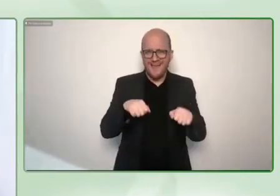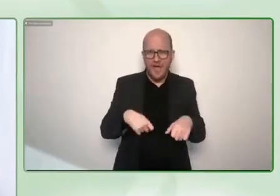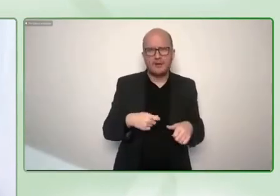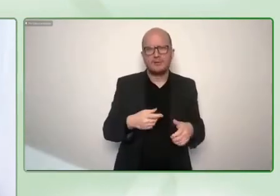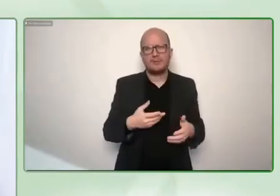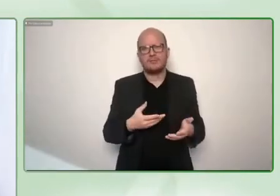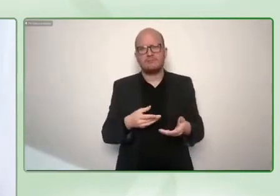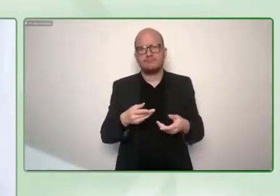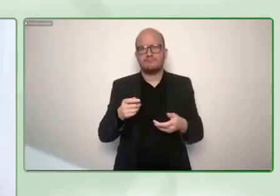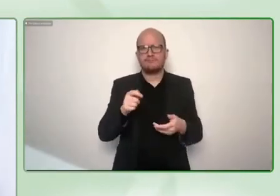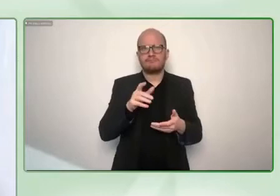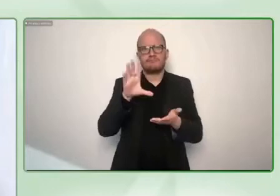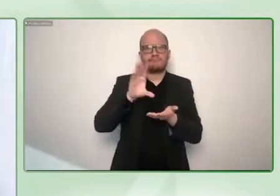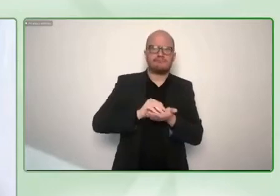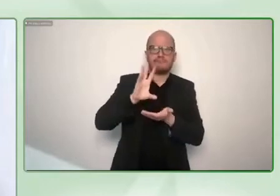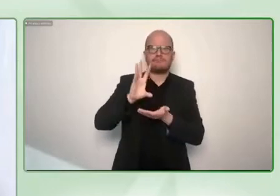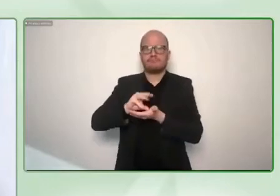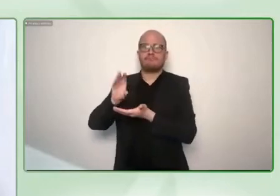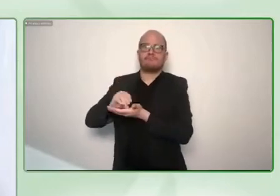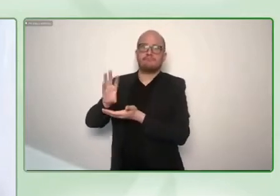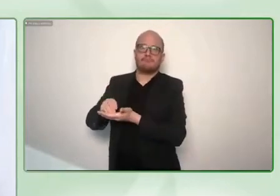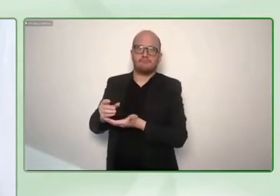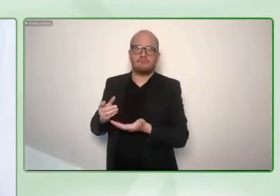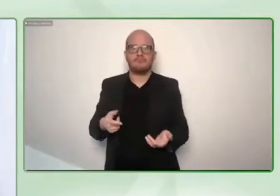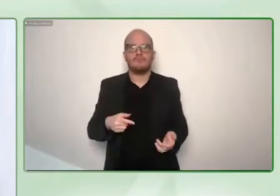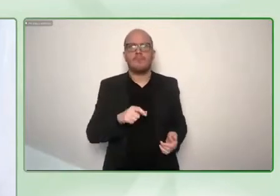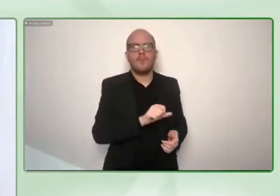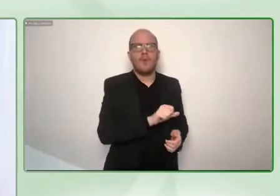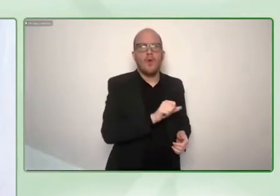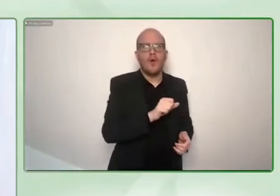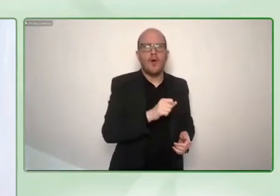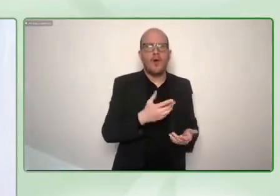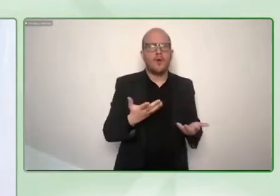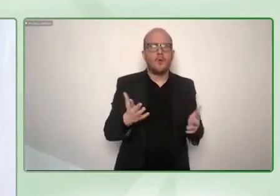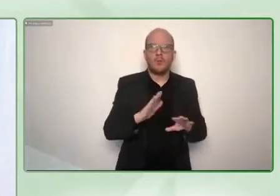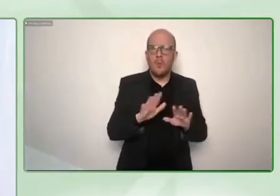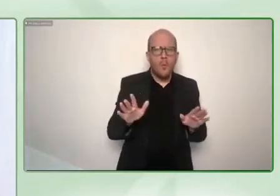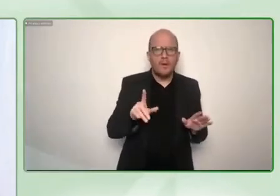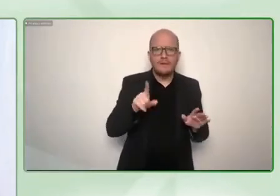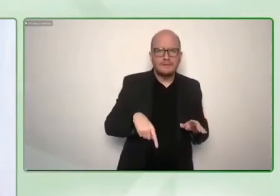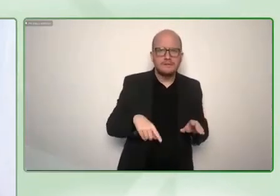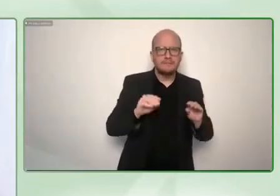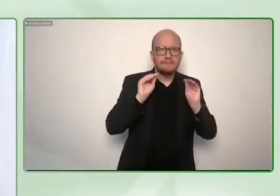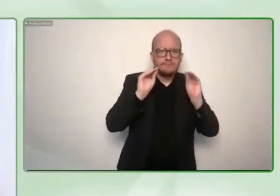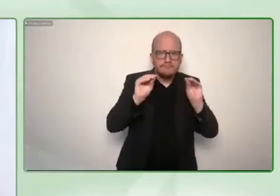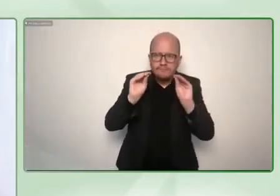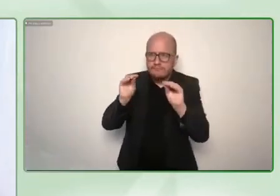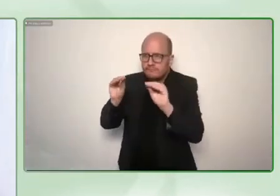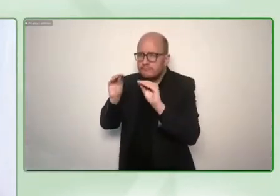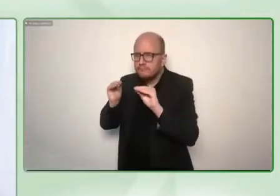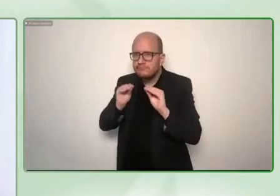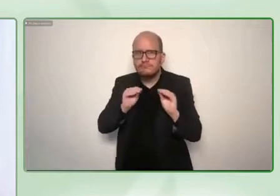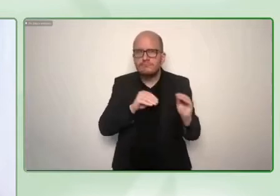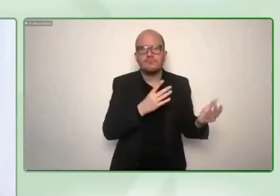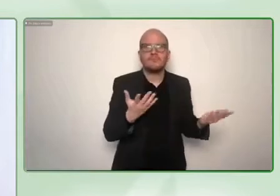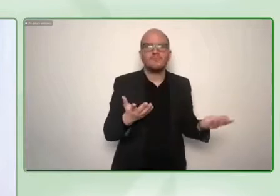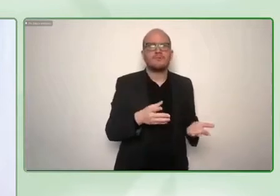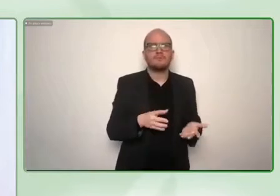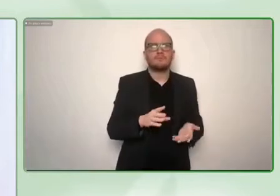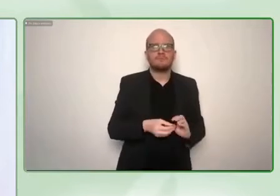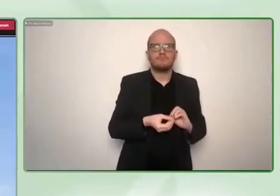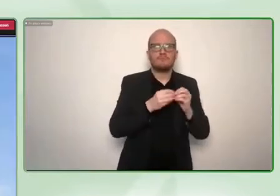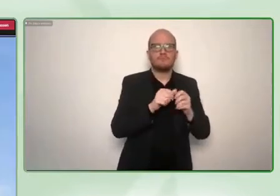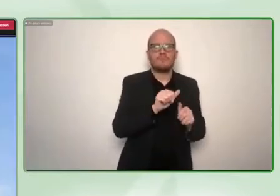partners uh training a lot uh changing mindsets of people and so on you would see that way or you would you would tend to absolutely